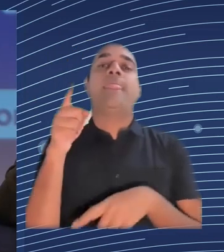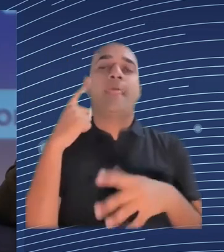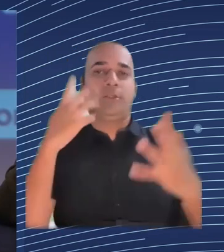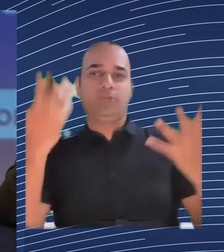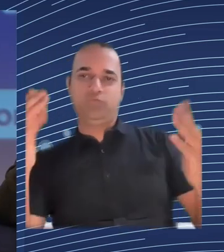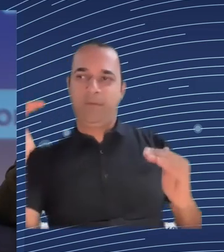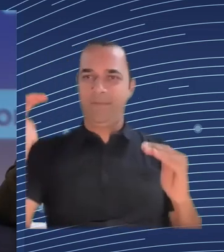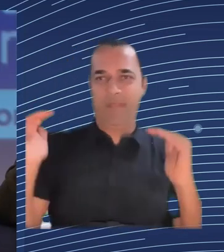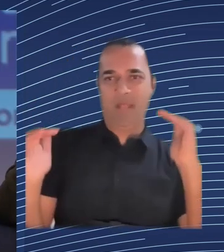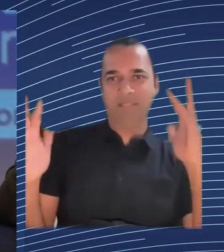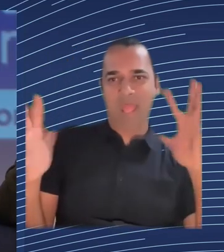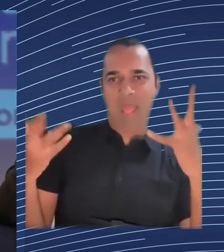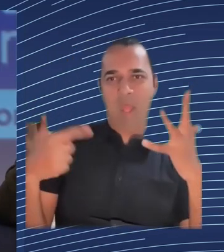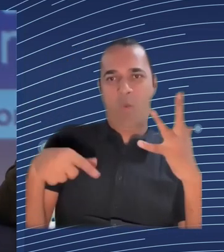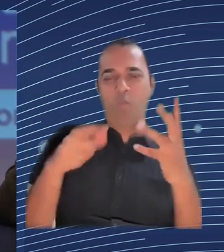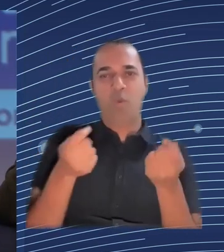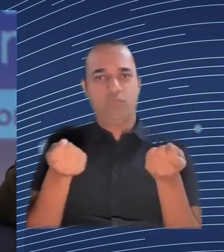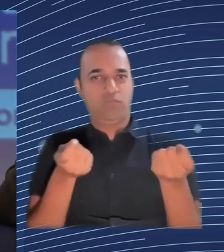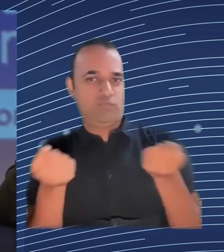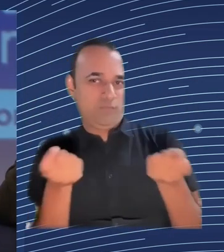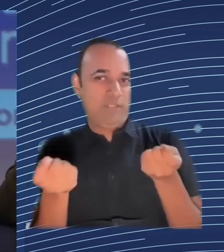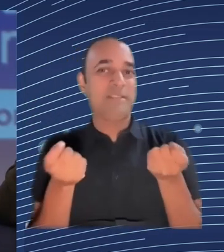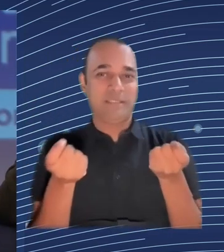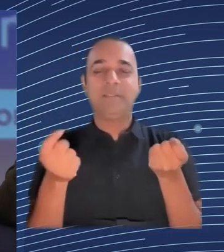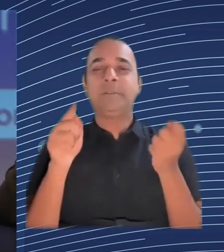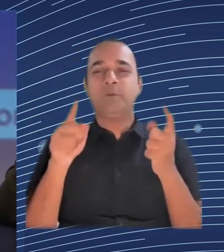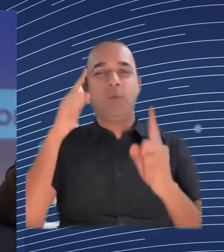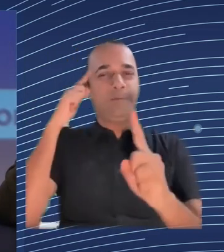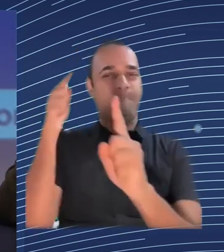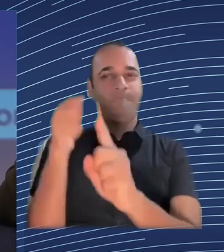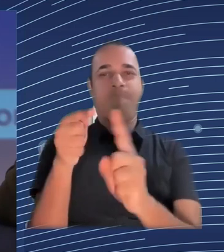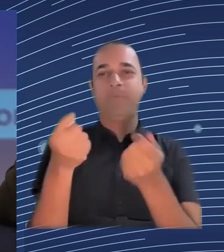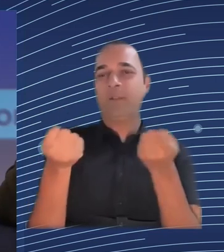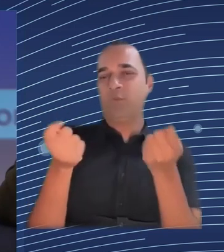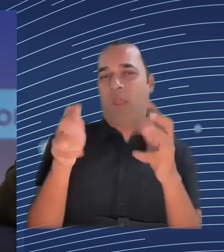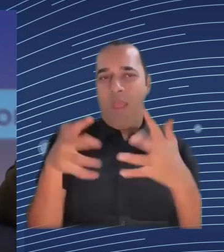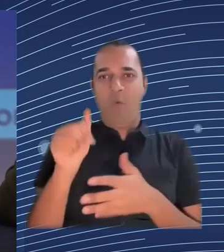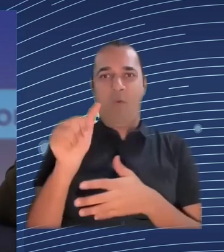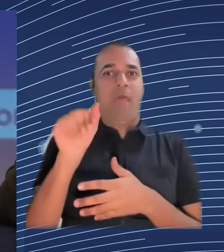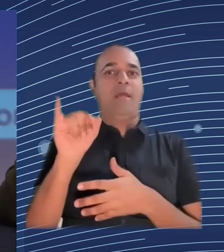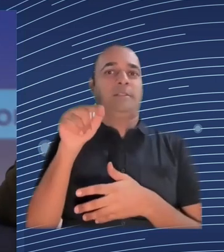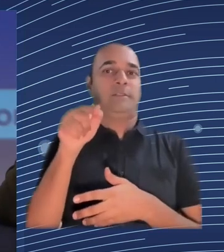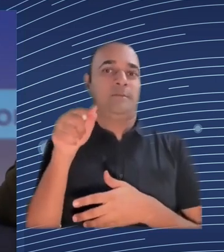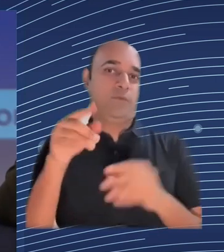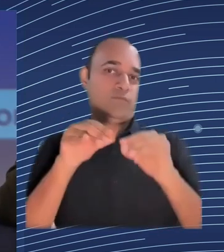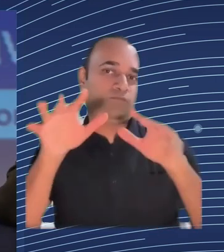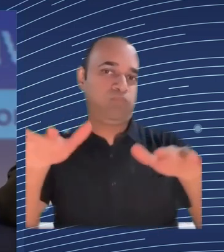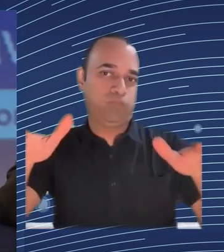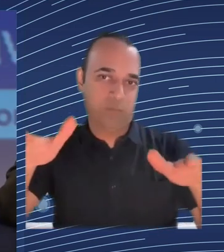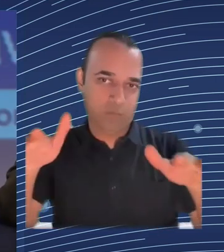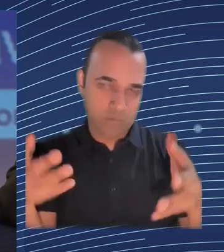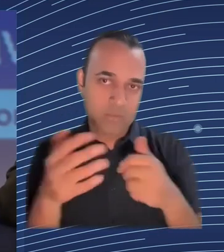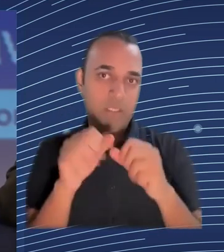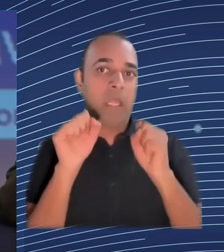something I've really enjoyed about the last two days is I've seen you know the EU in this conference reach out to